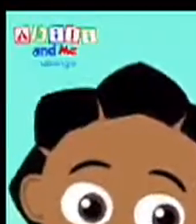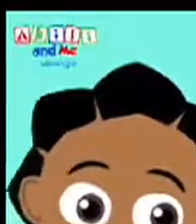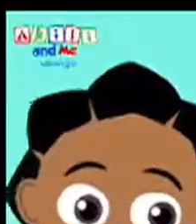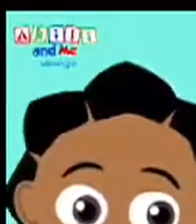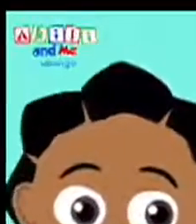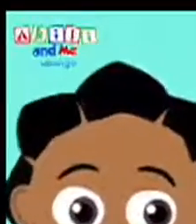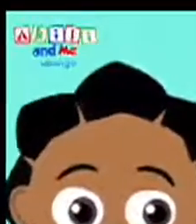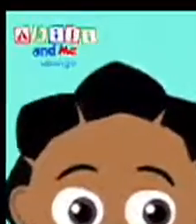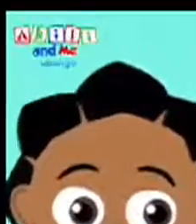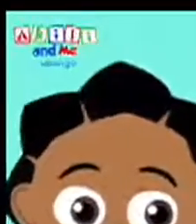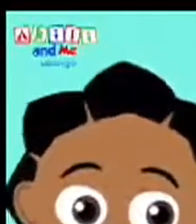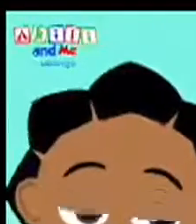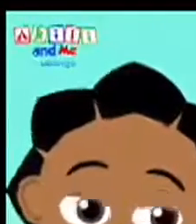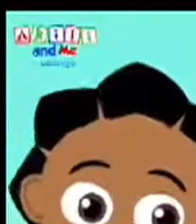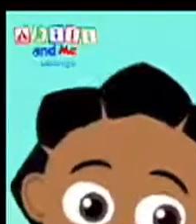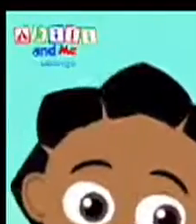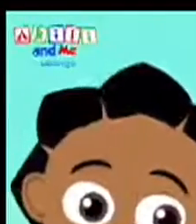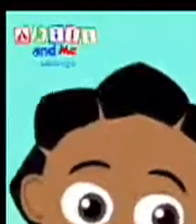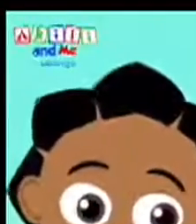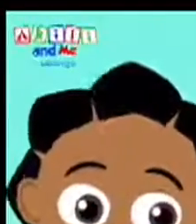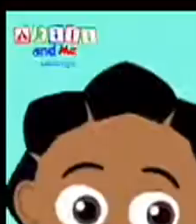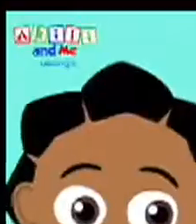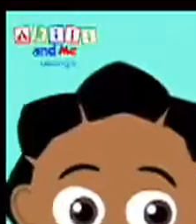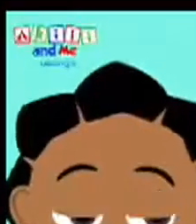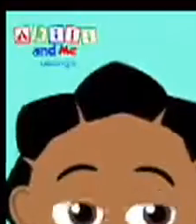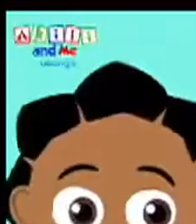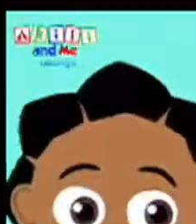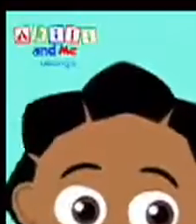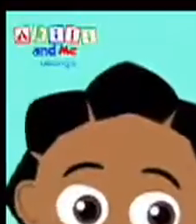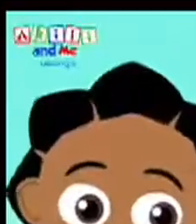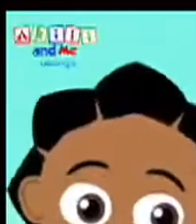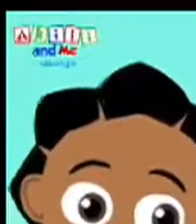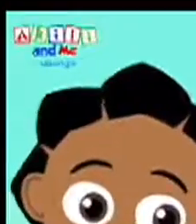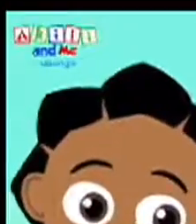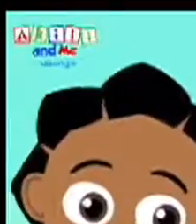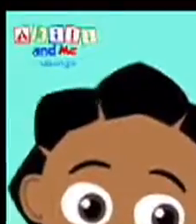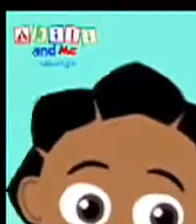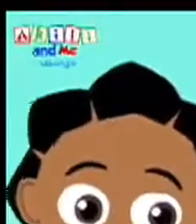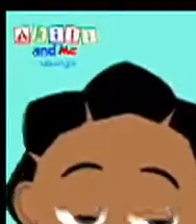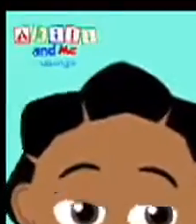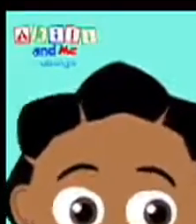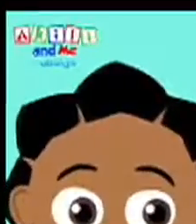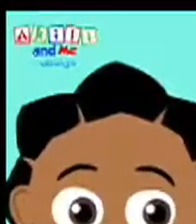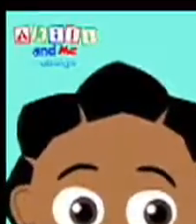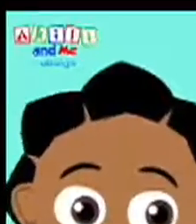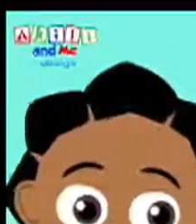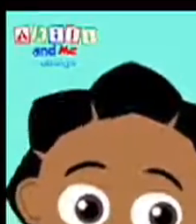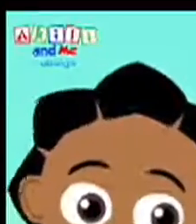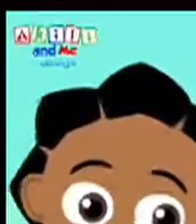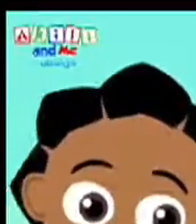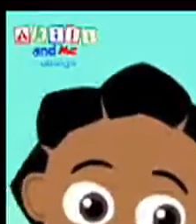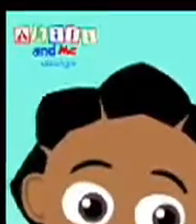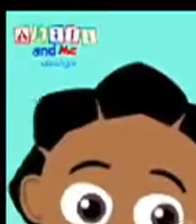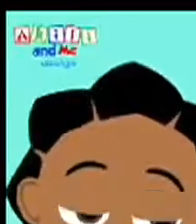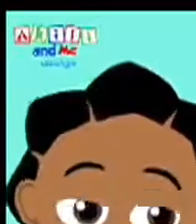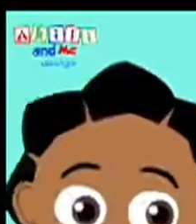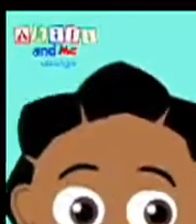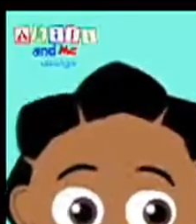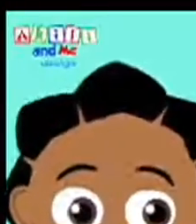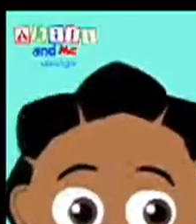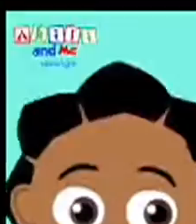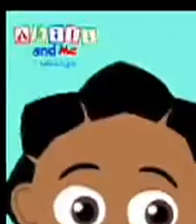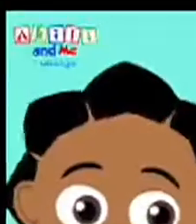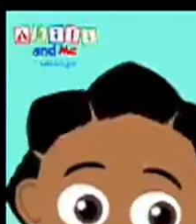hands. Three. Scrub, scrub, scrub our hands all over. Uh-huh.